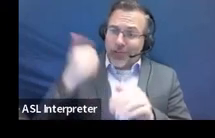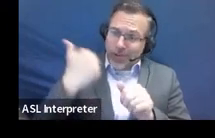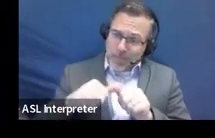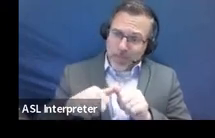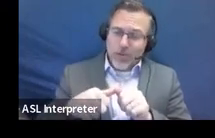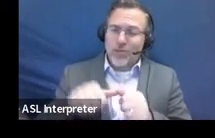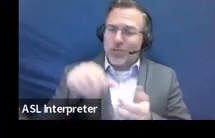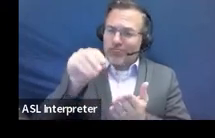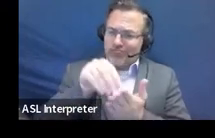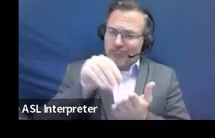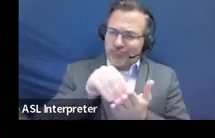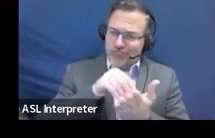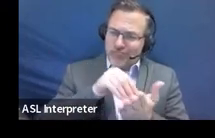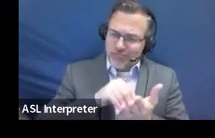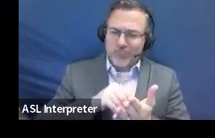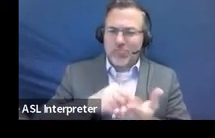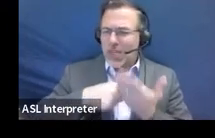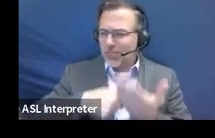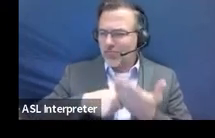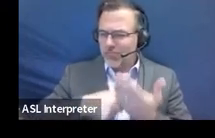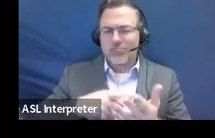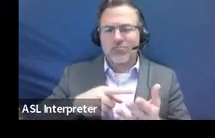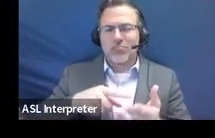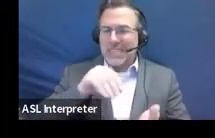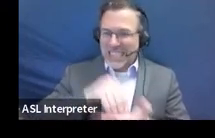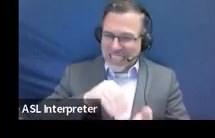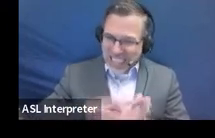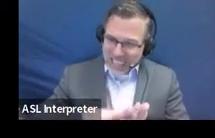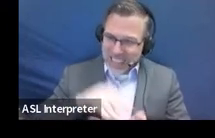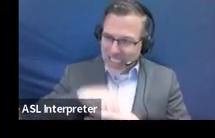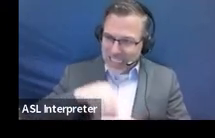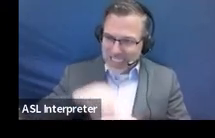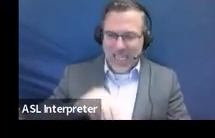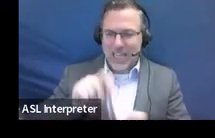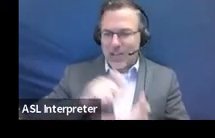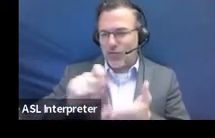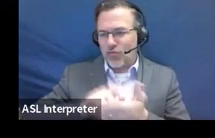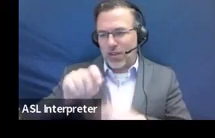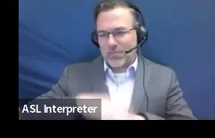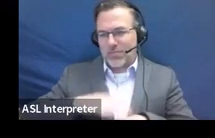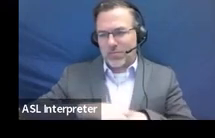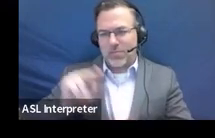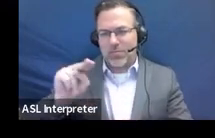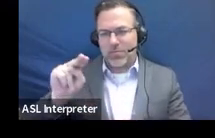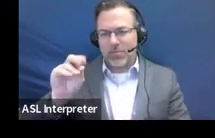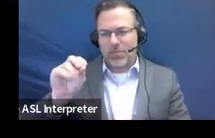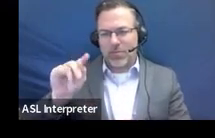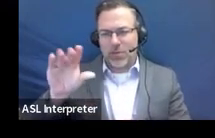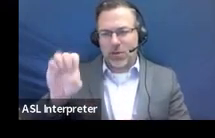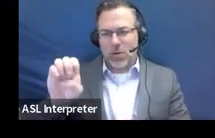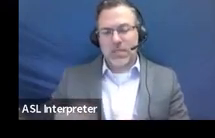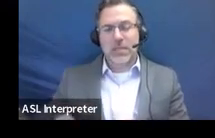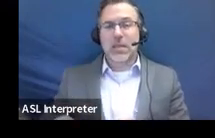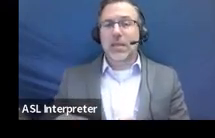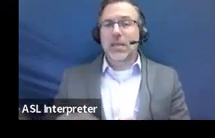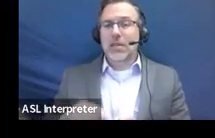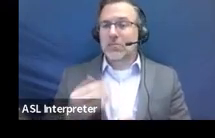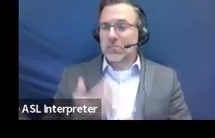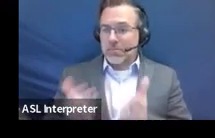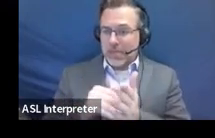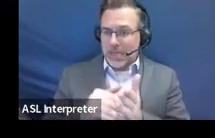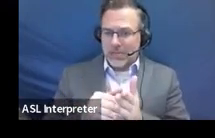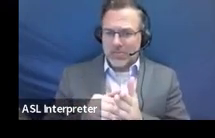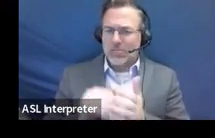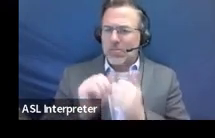the conversation or completion of the form in the written notice. So here's that example of again, how you can just make that